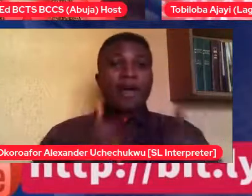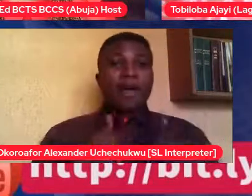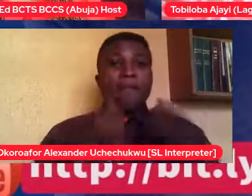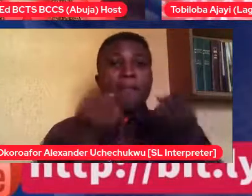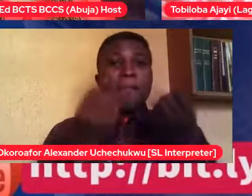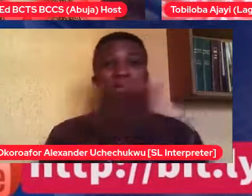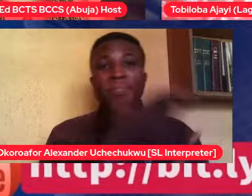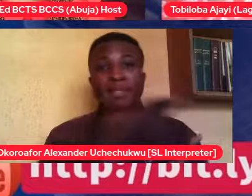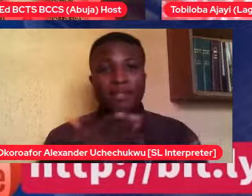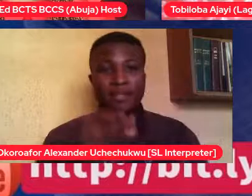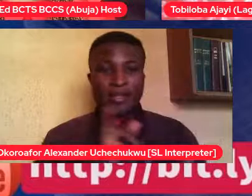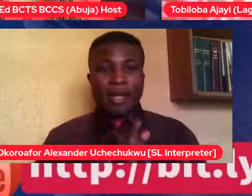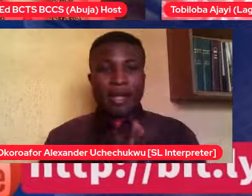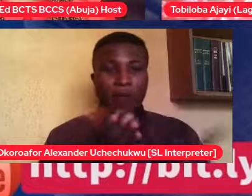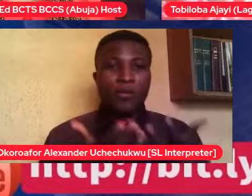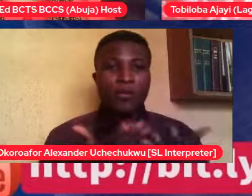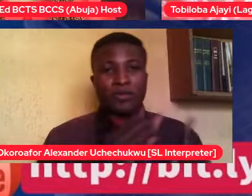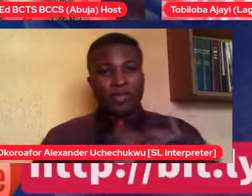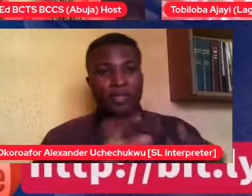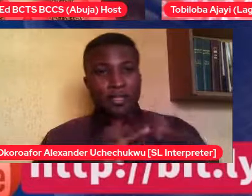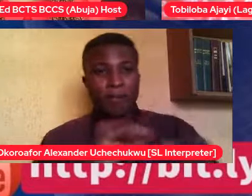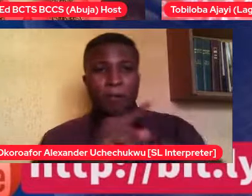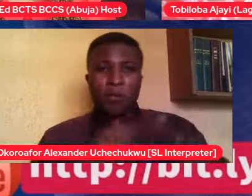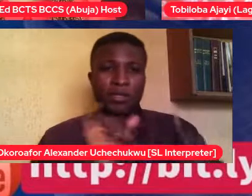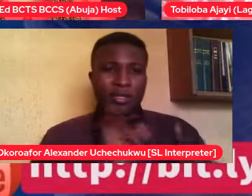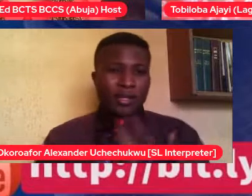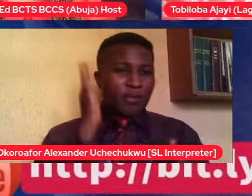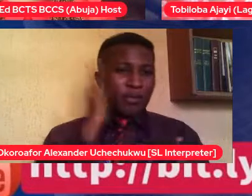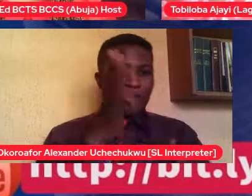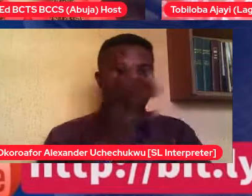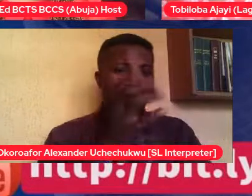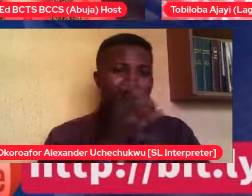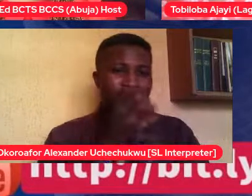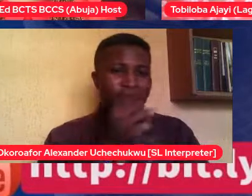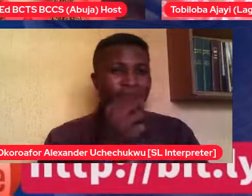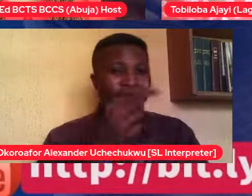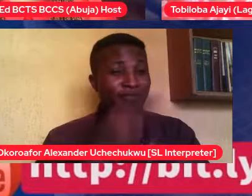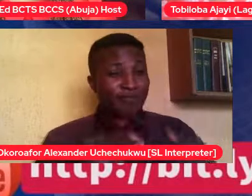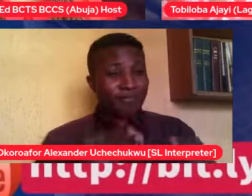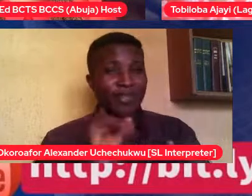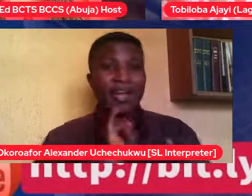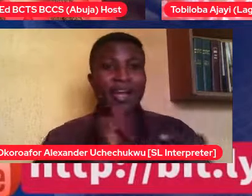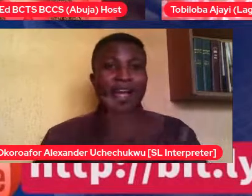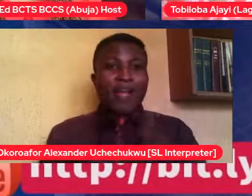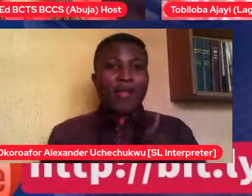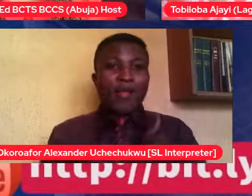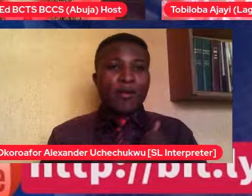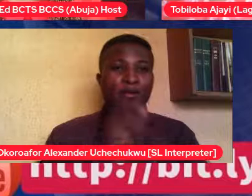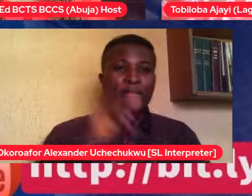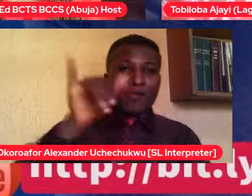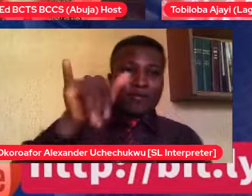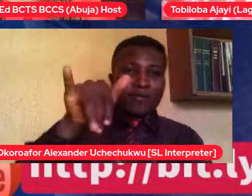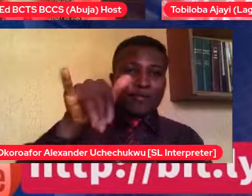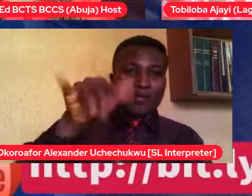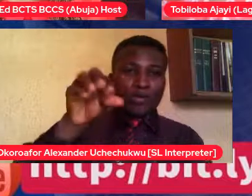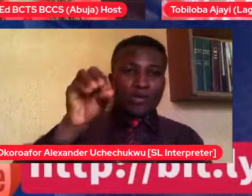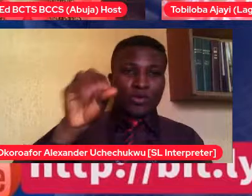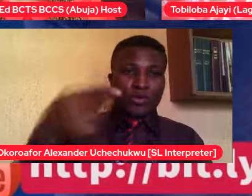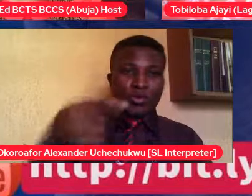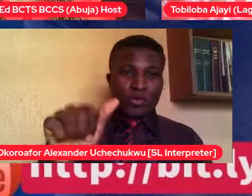off career and every other thing. I really love yoga and I do that a lot. I do a lot of sex and coaching,